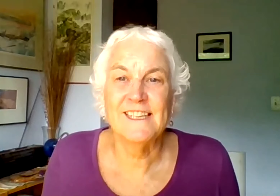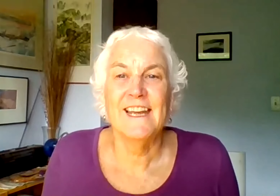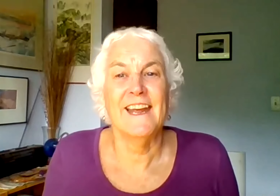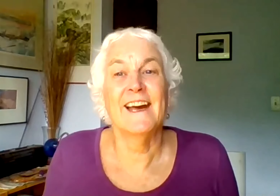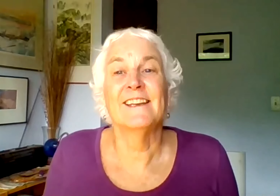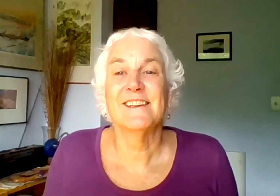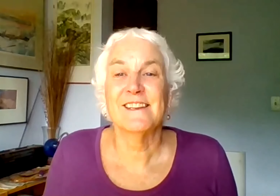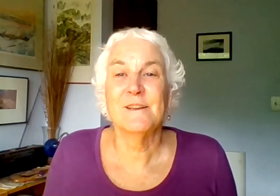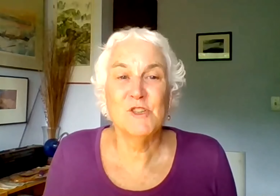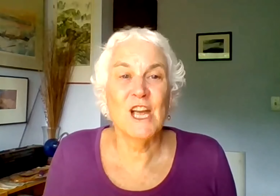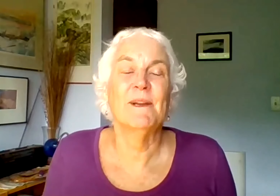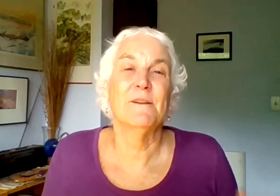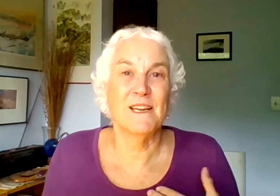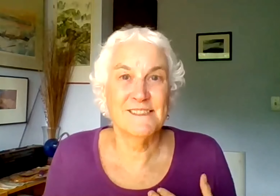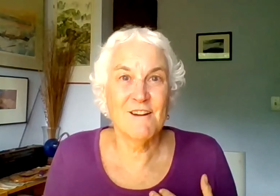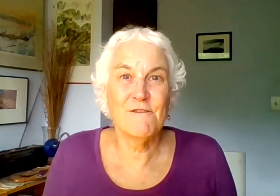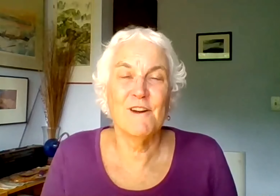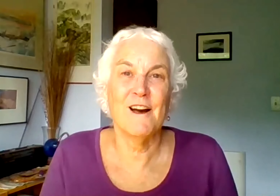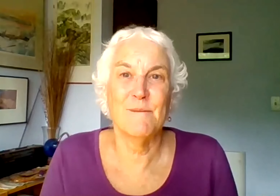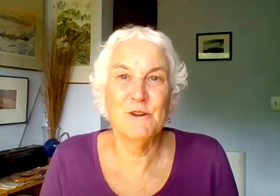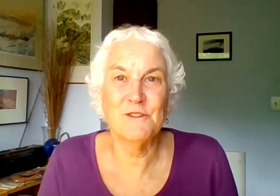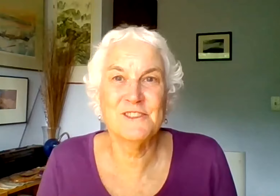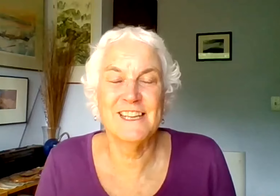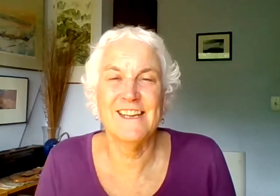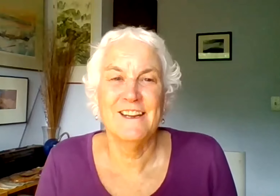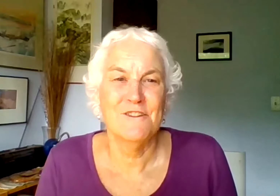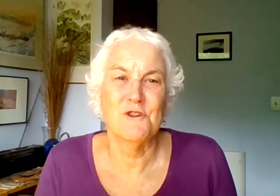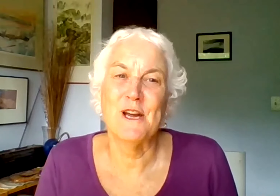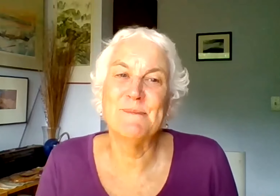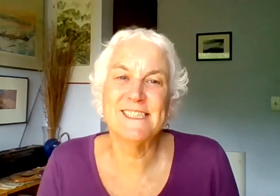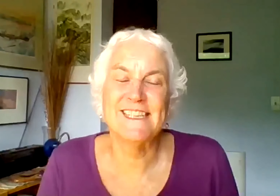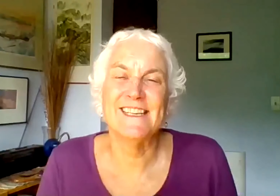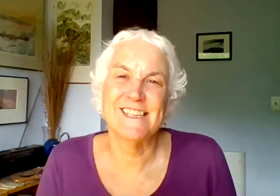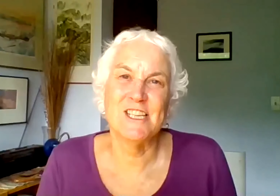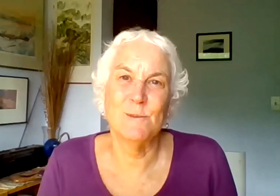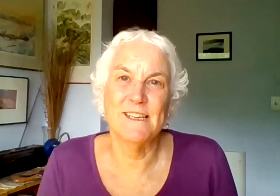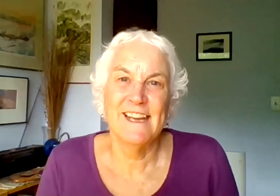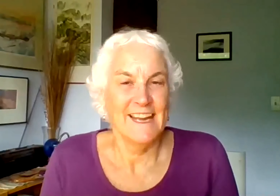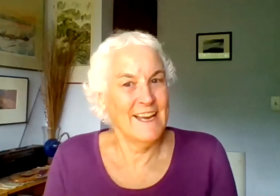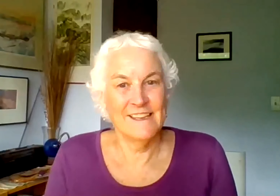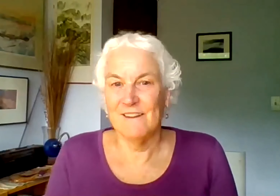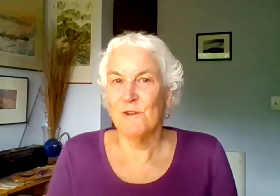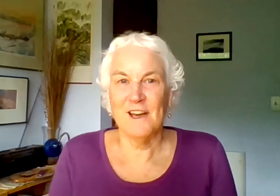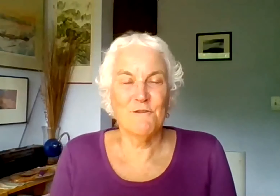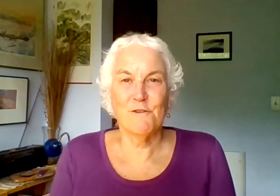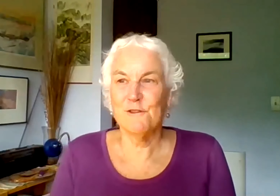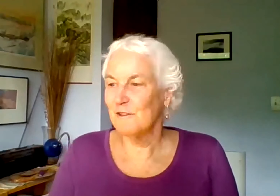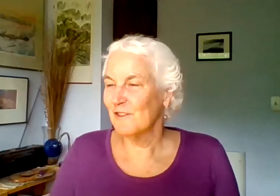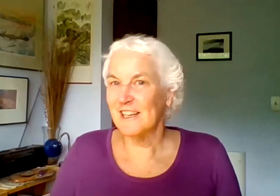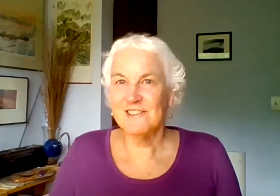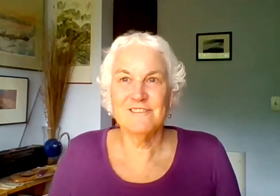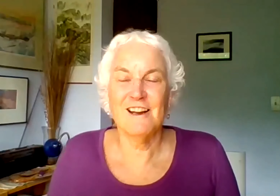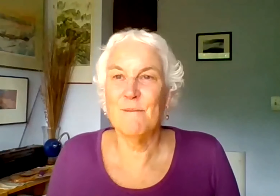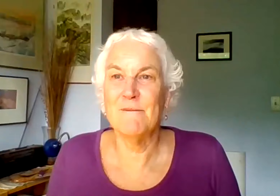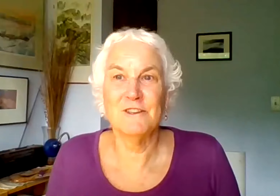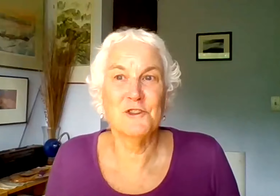Robeson and Kim Champney and myself. I'm your host today or your MC, Terry Tivitt and without further